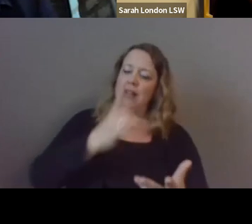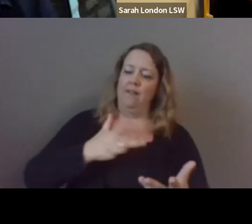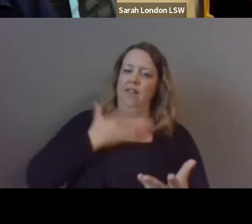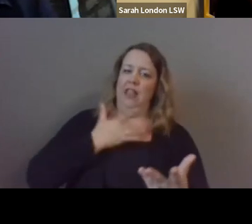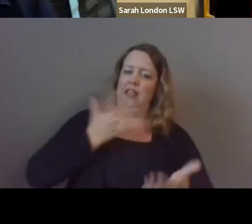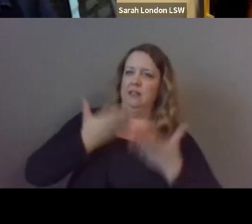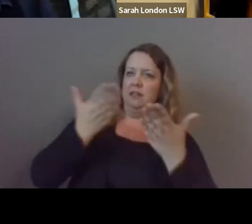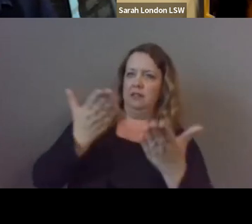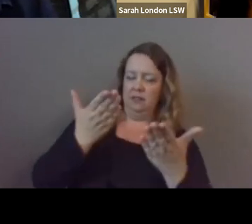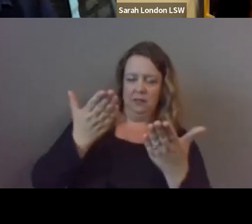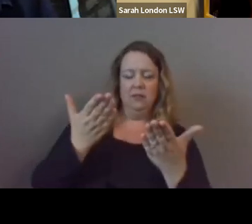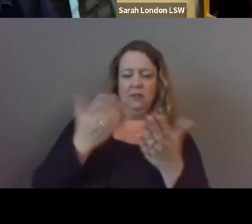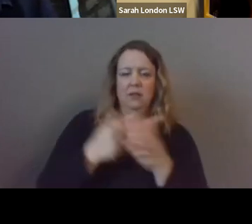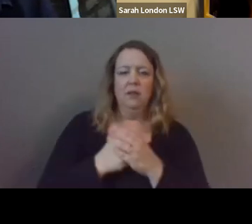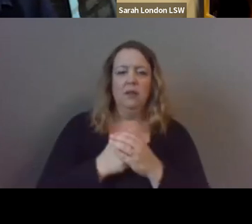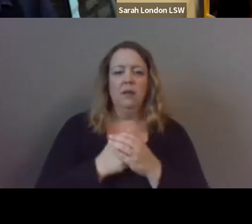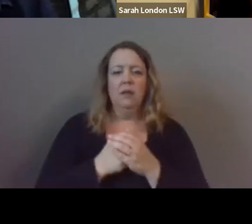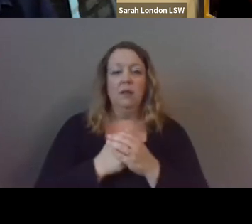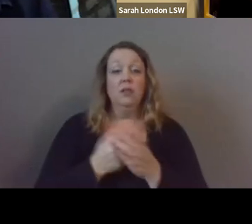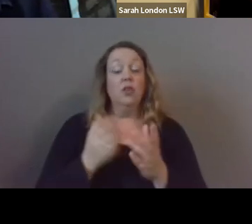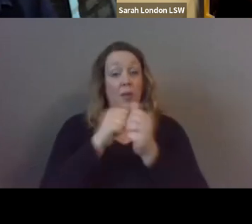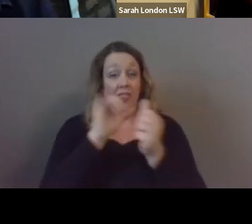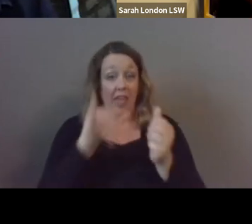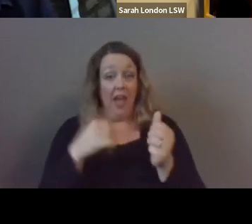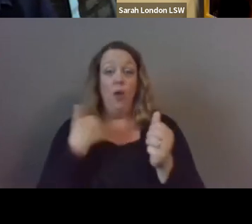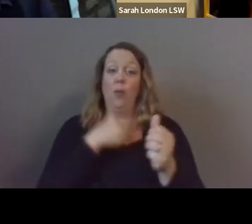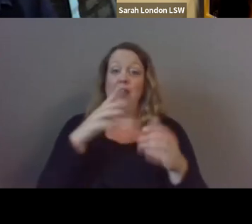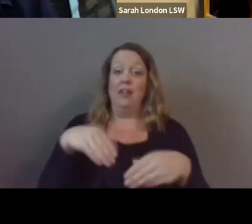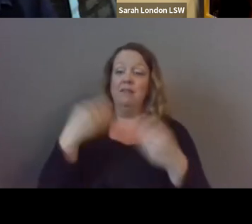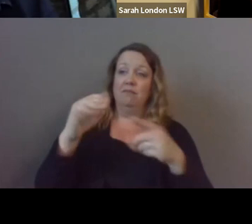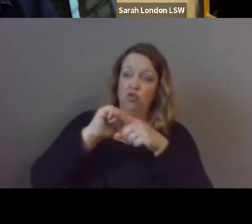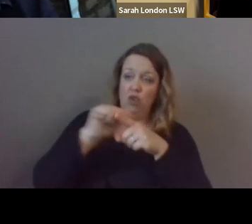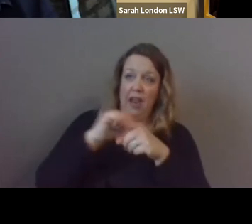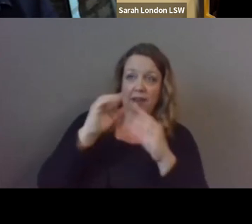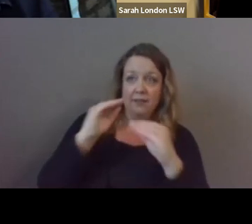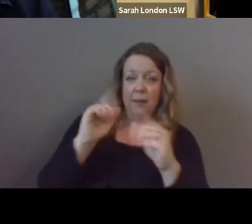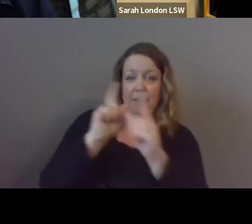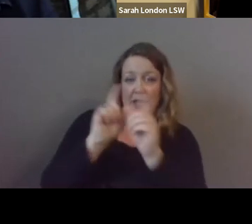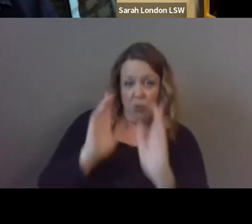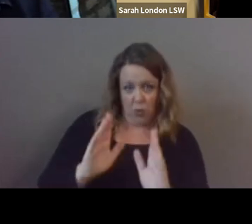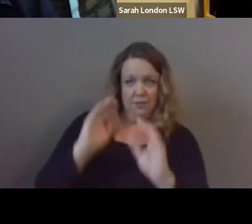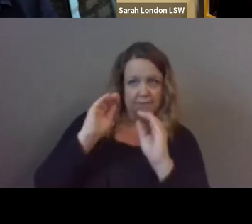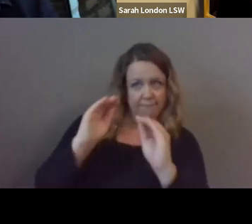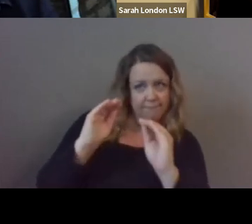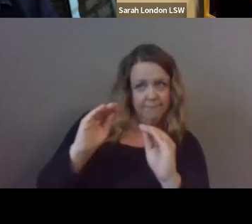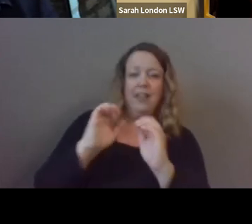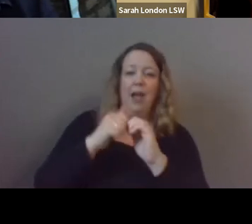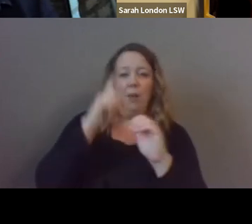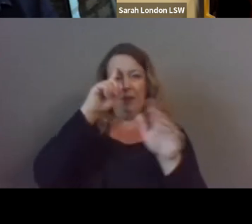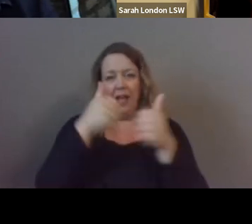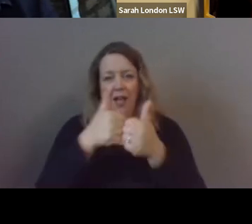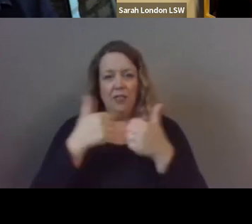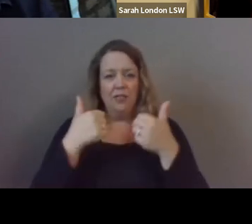um and so with that we are providing our mentors with training on how mental health challenges such as anxiety